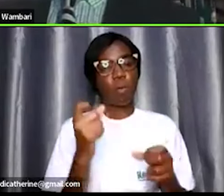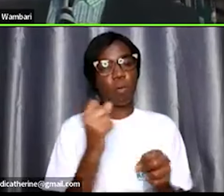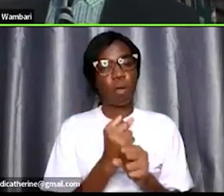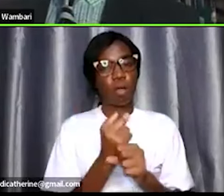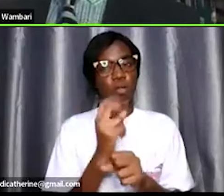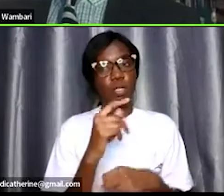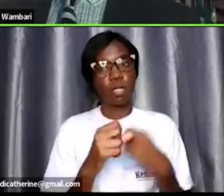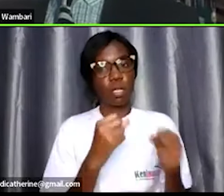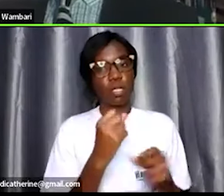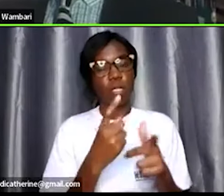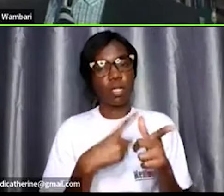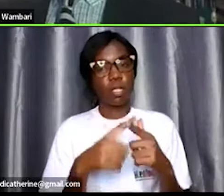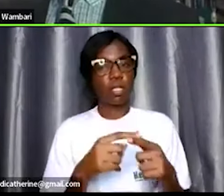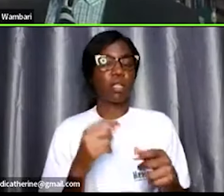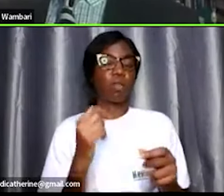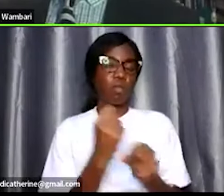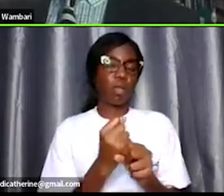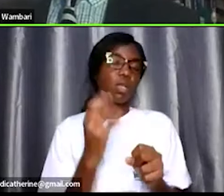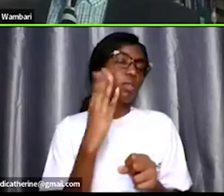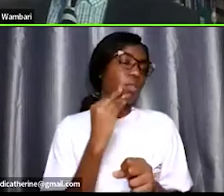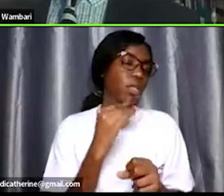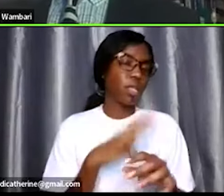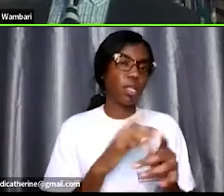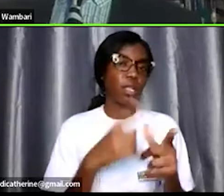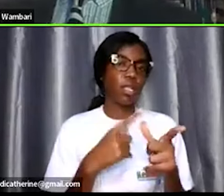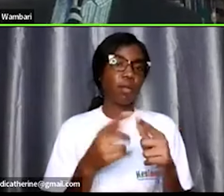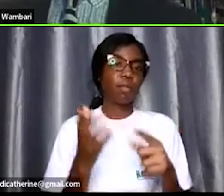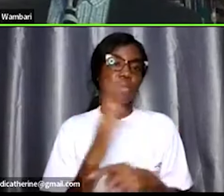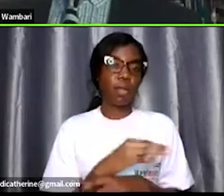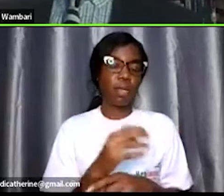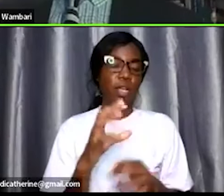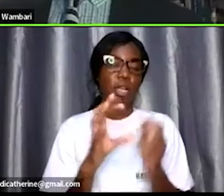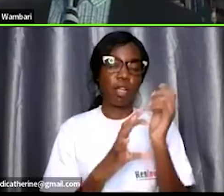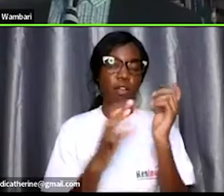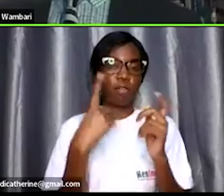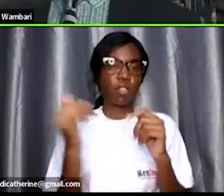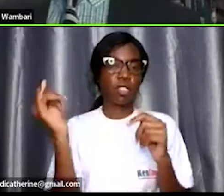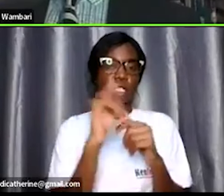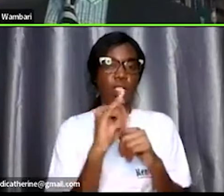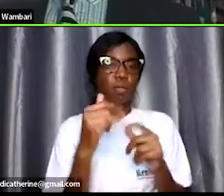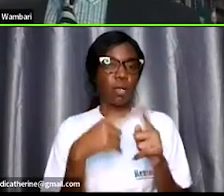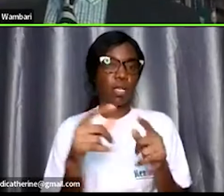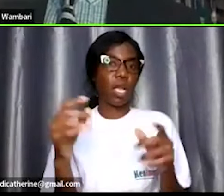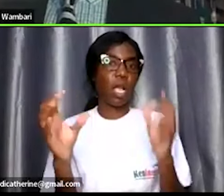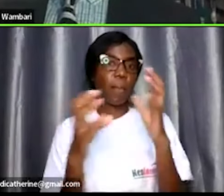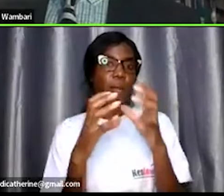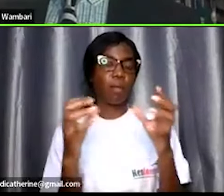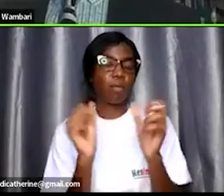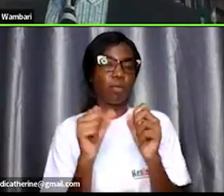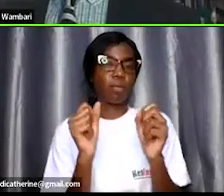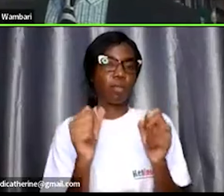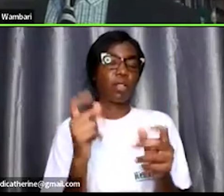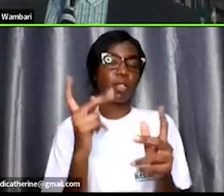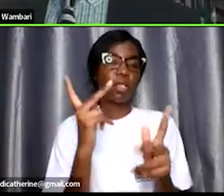experience and then after that you go back to the country of origin but sometimes the companies can keep them this guy did